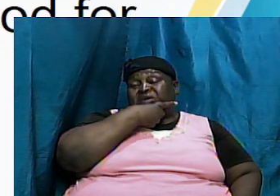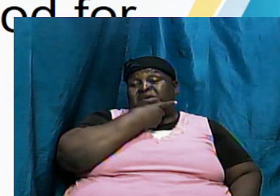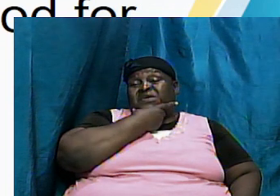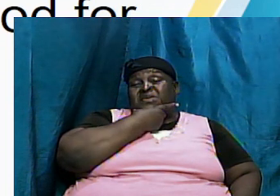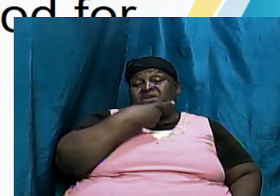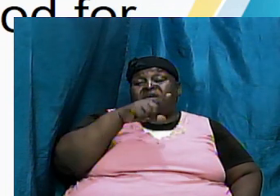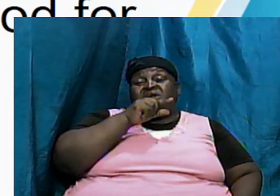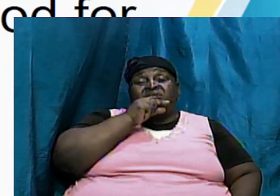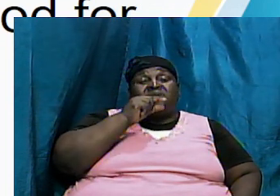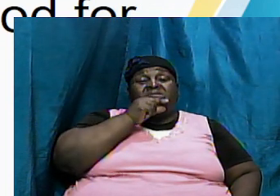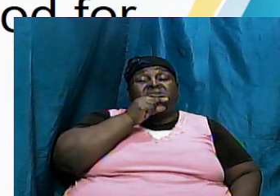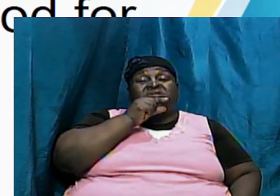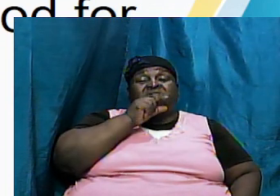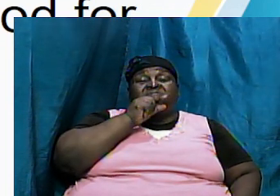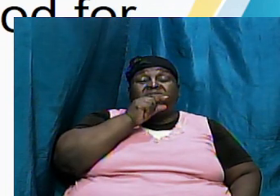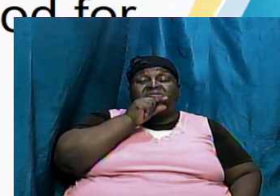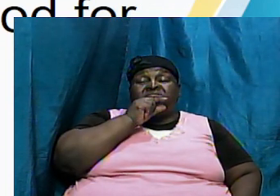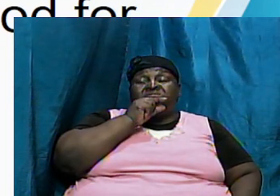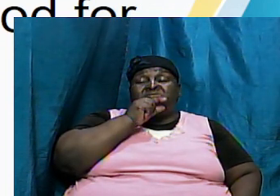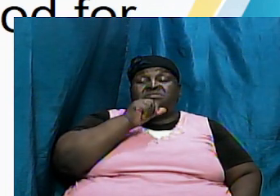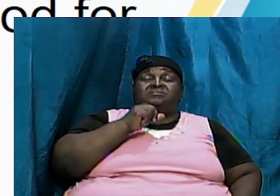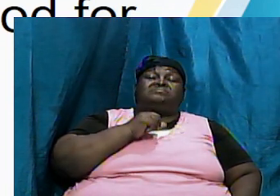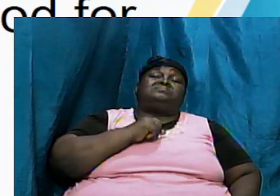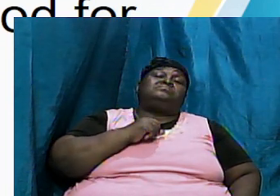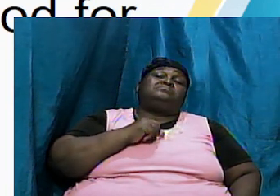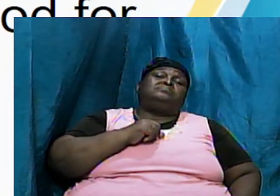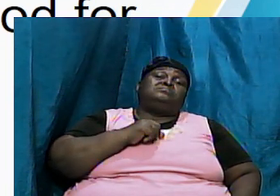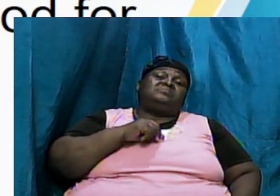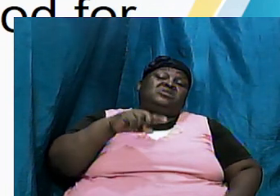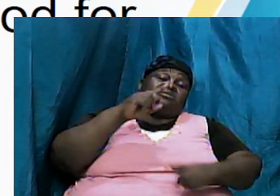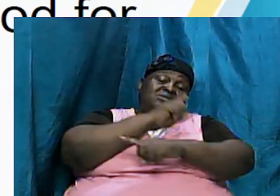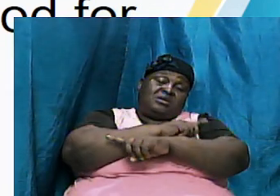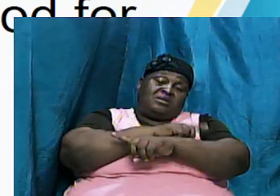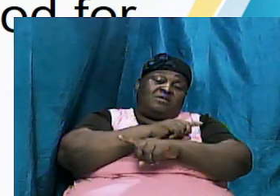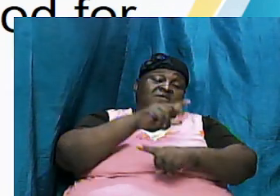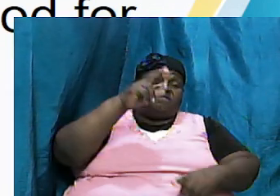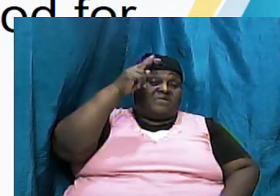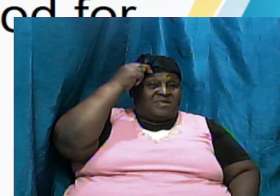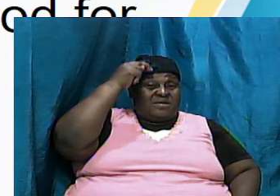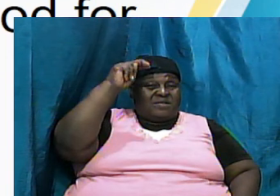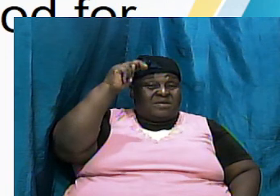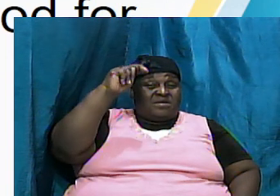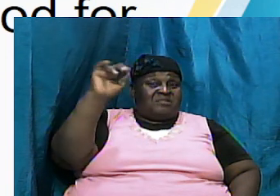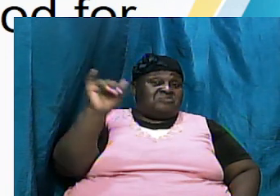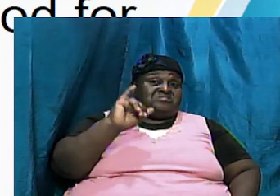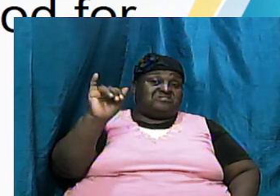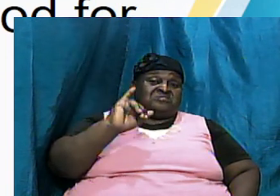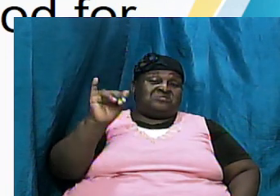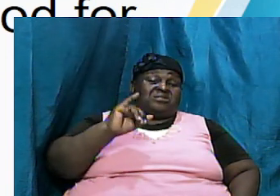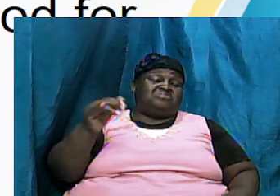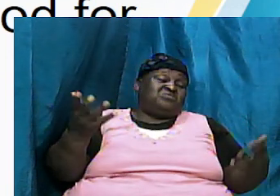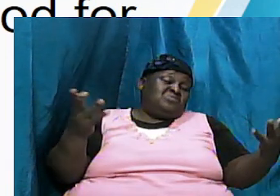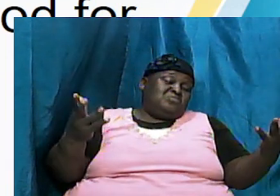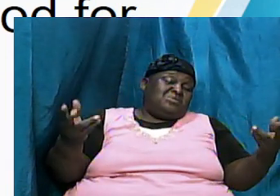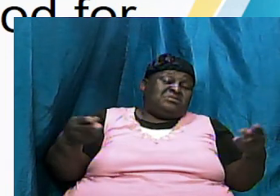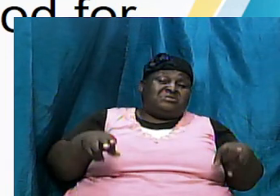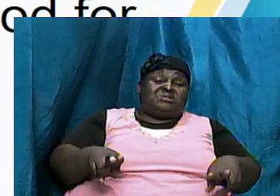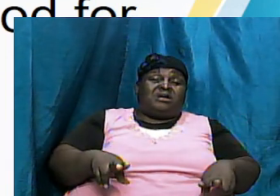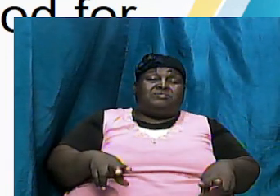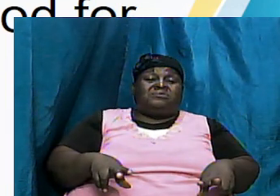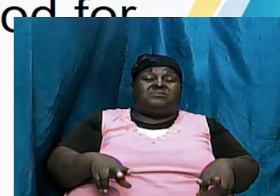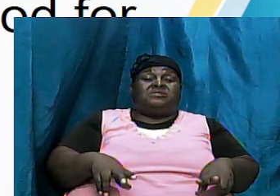it starts to indicate the condition of the days of Noah and relate that they were similar to what was happening